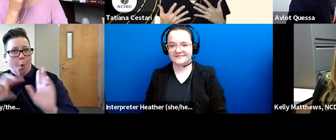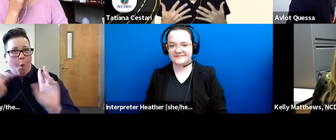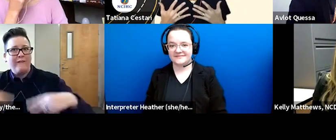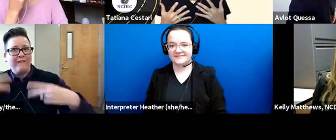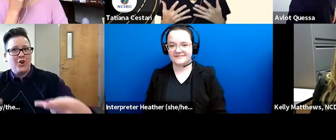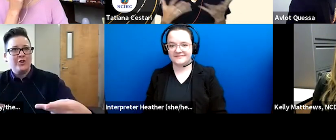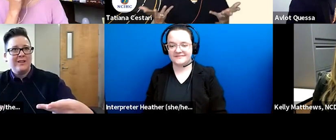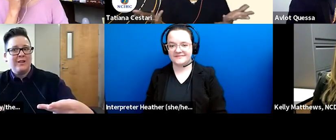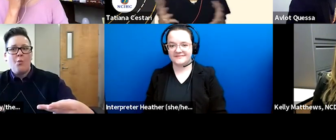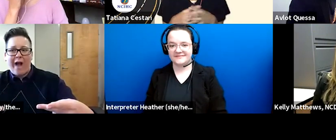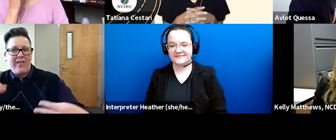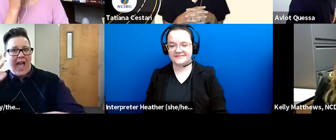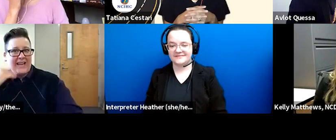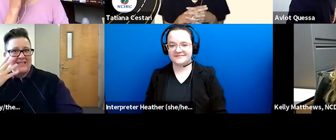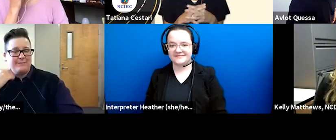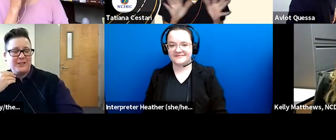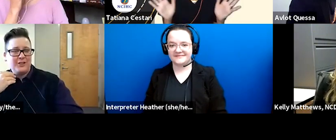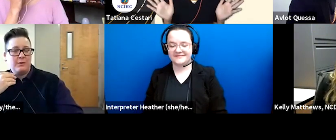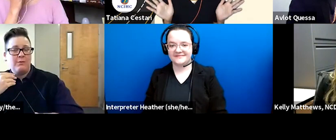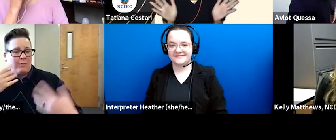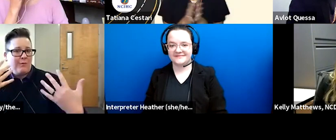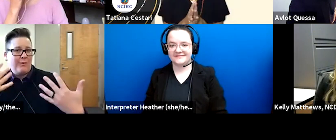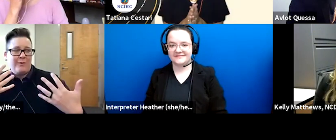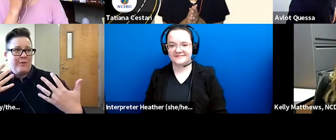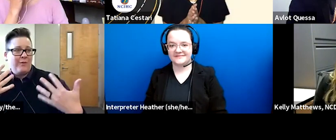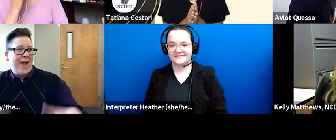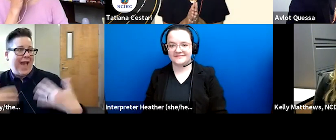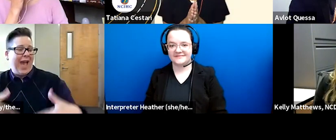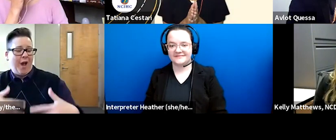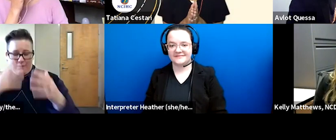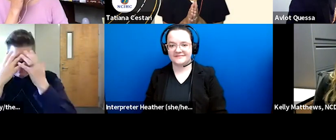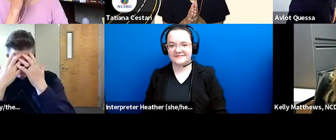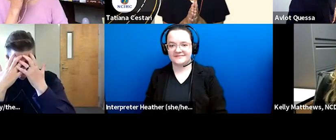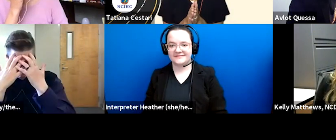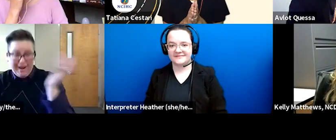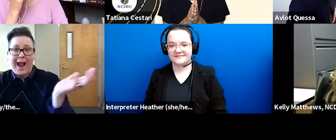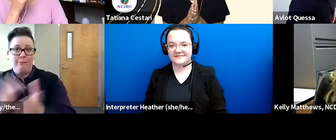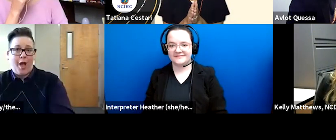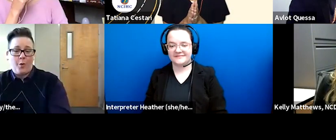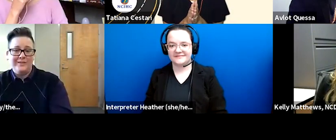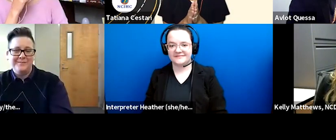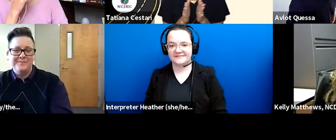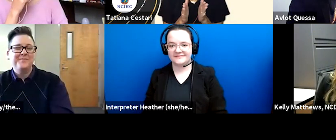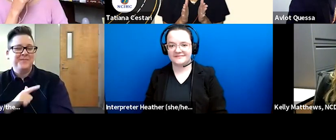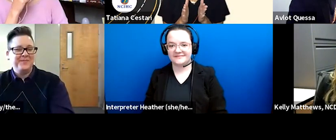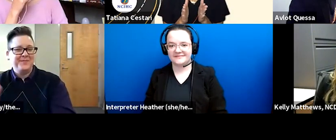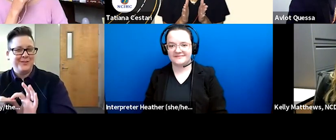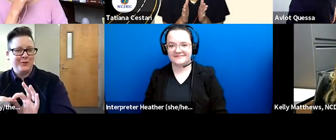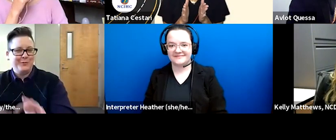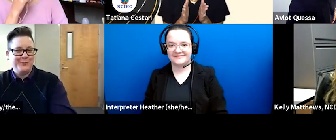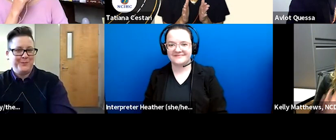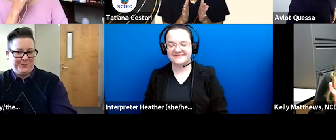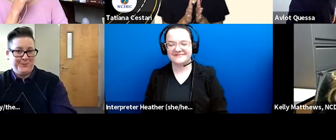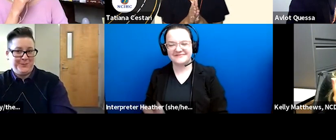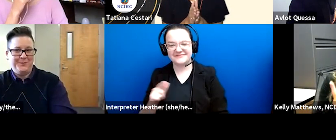um experience as i said before is just mind-blowing um as a as